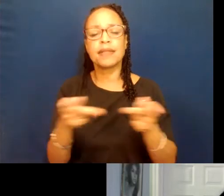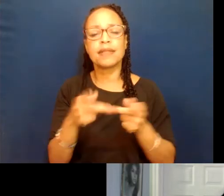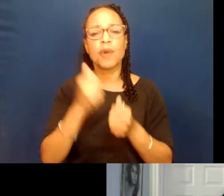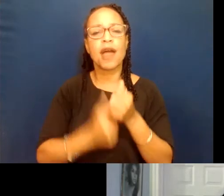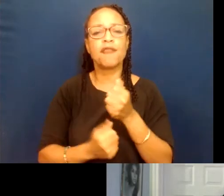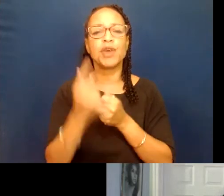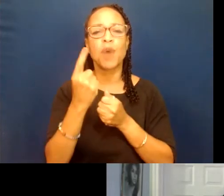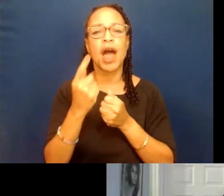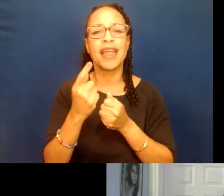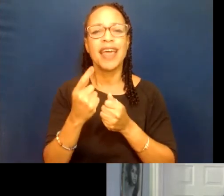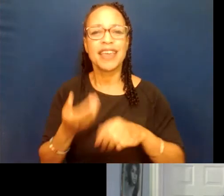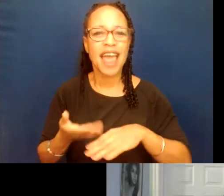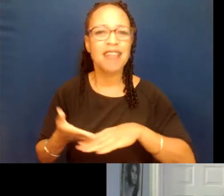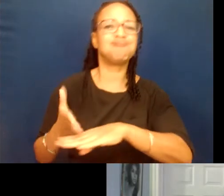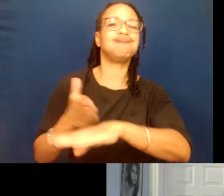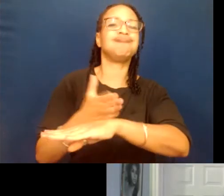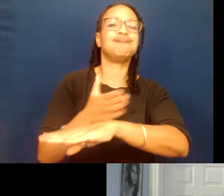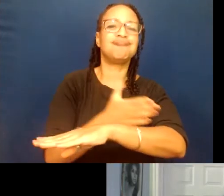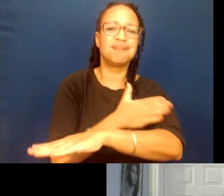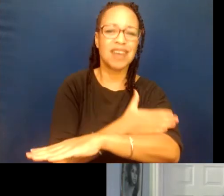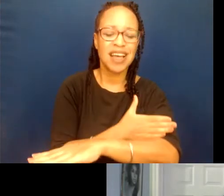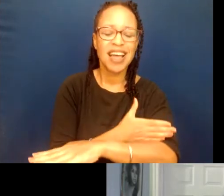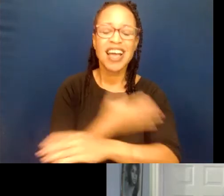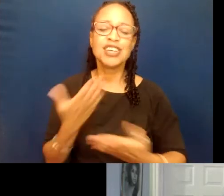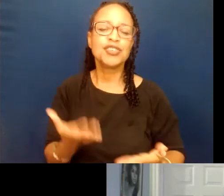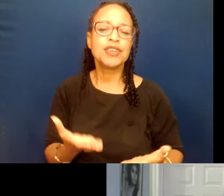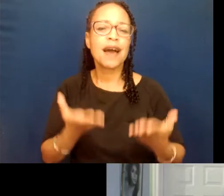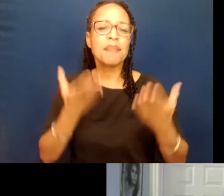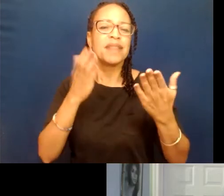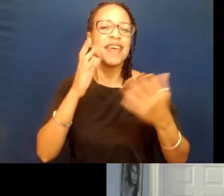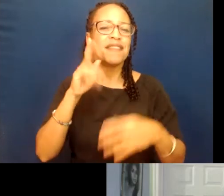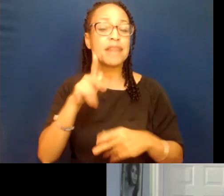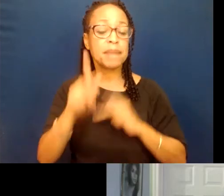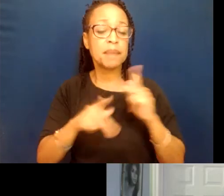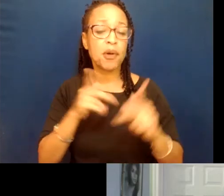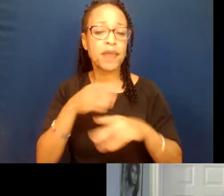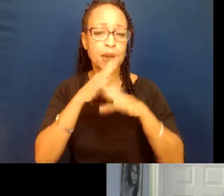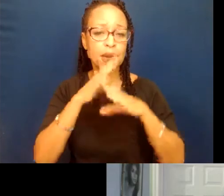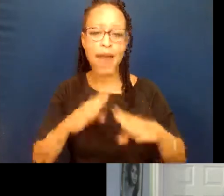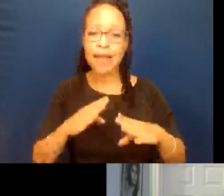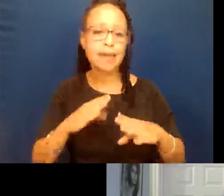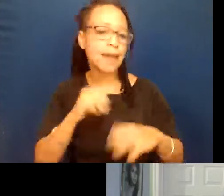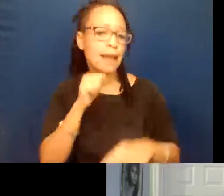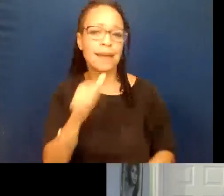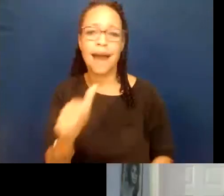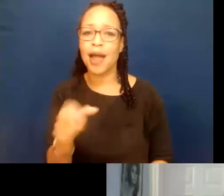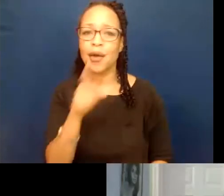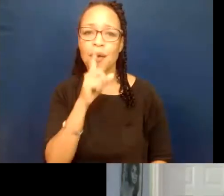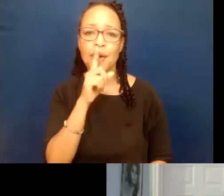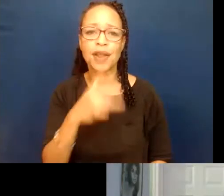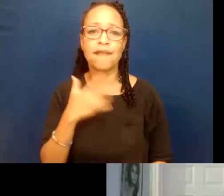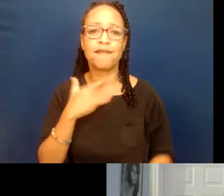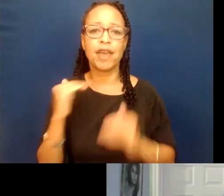thrive. Through her work, she channels and uplifts the people who are often silenced, unheard, and feel indivisible.